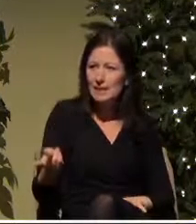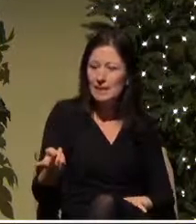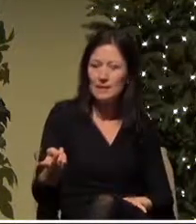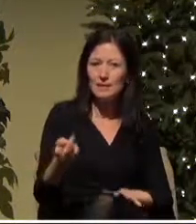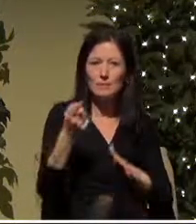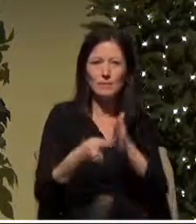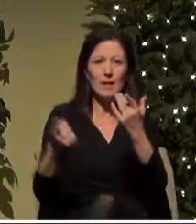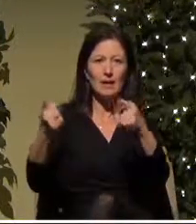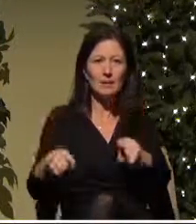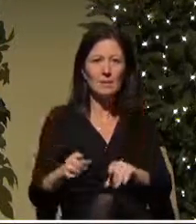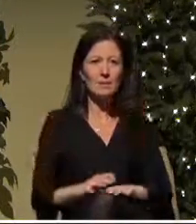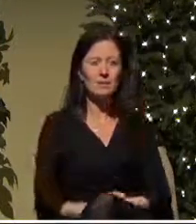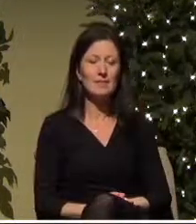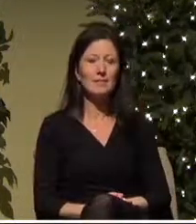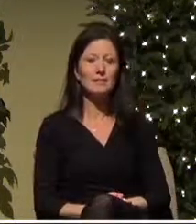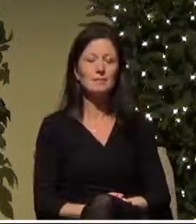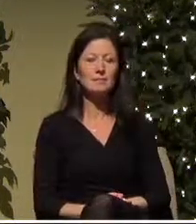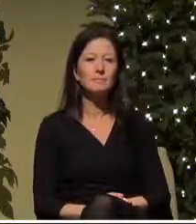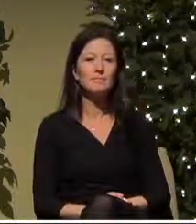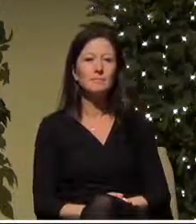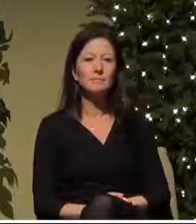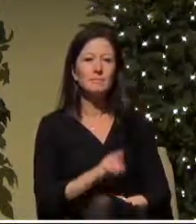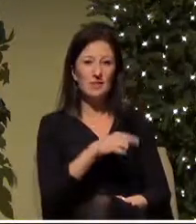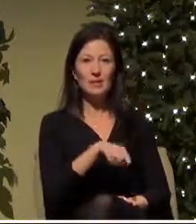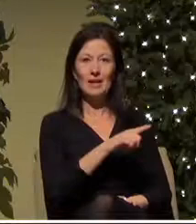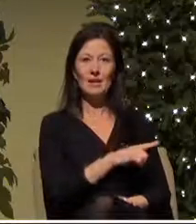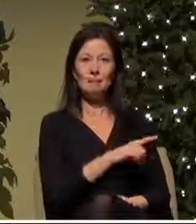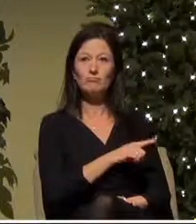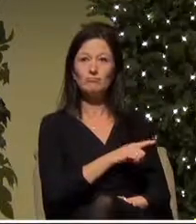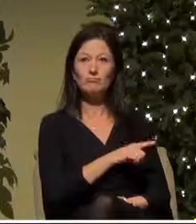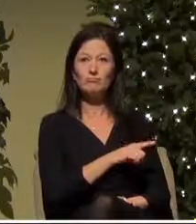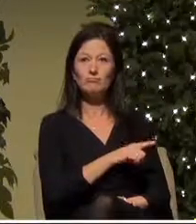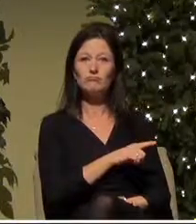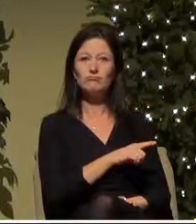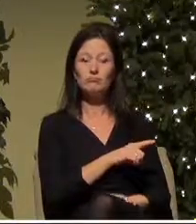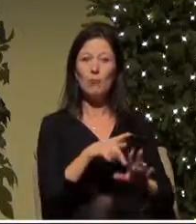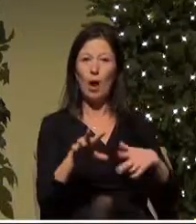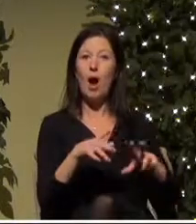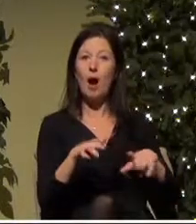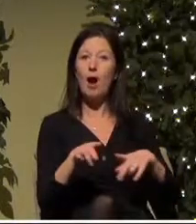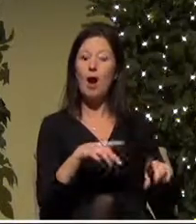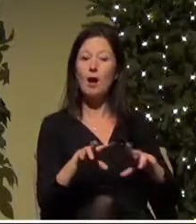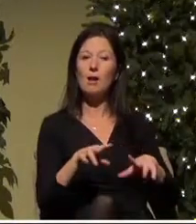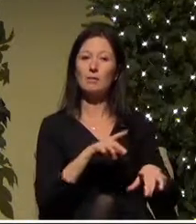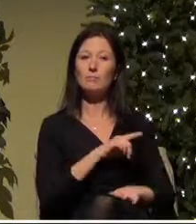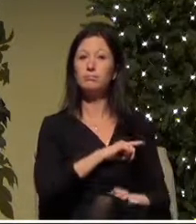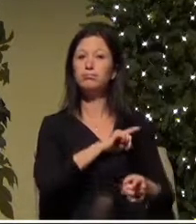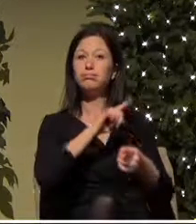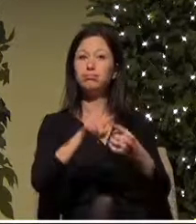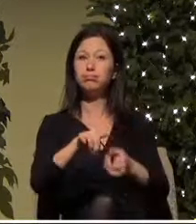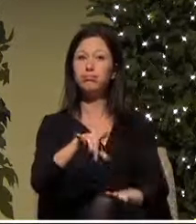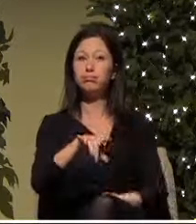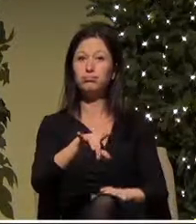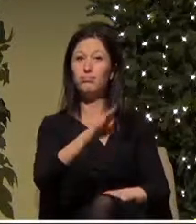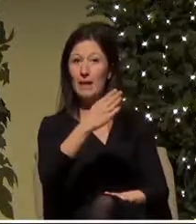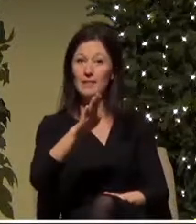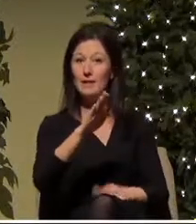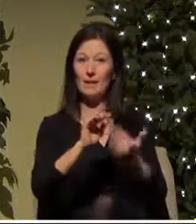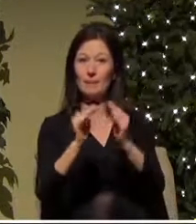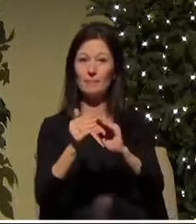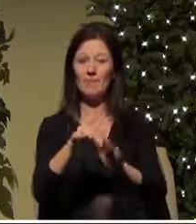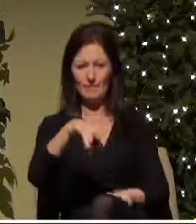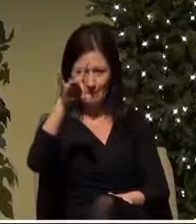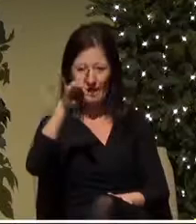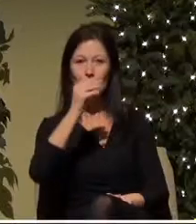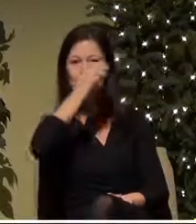so they hurried off and found Mary and Joseph and the baby who was lying in the manger when they had seen